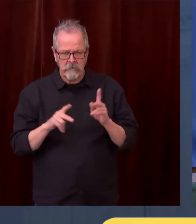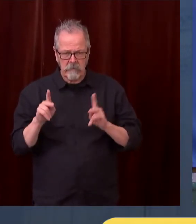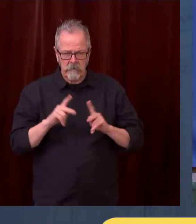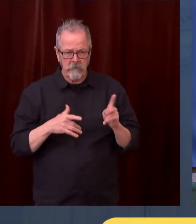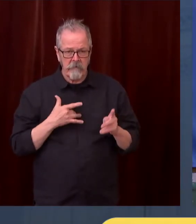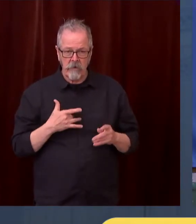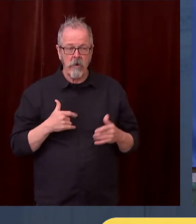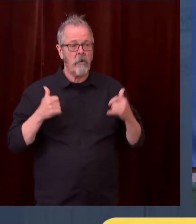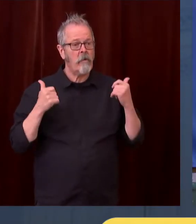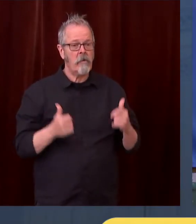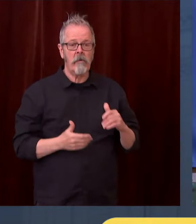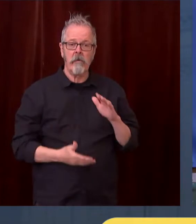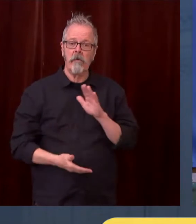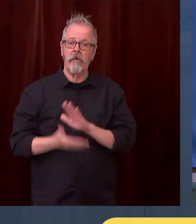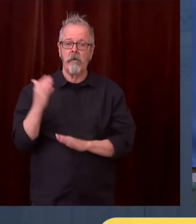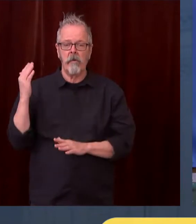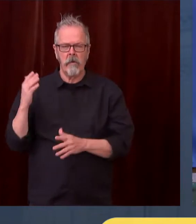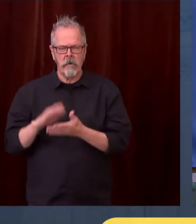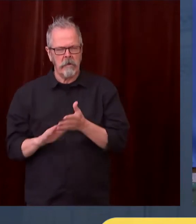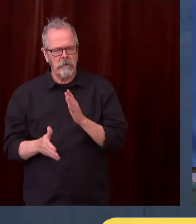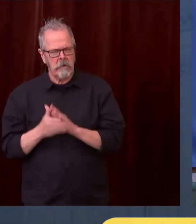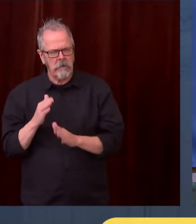Or did I not catch your question?